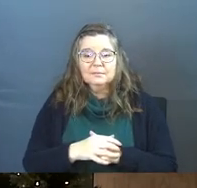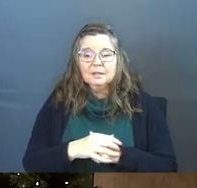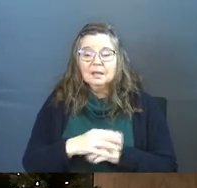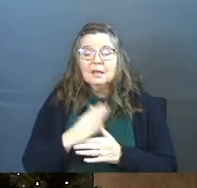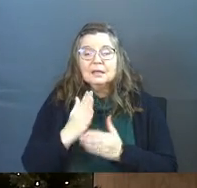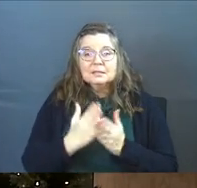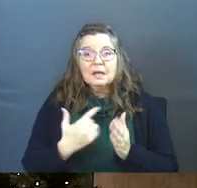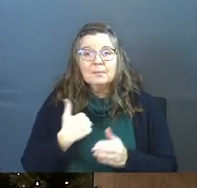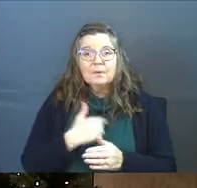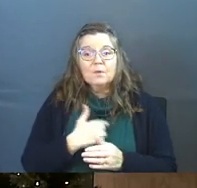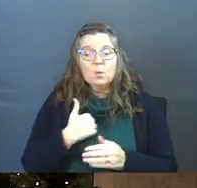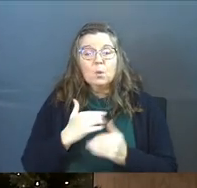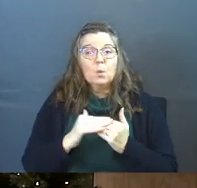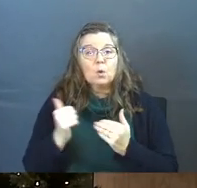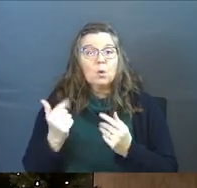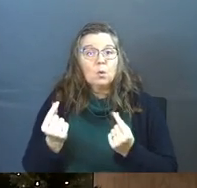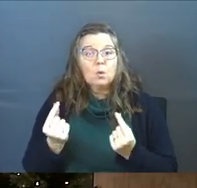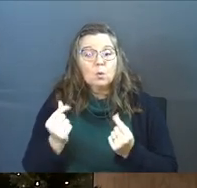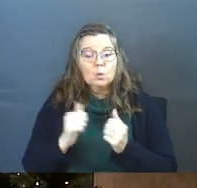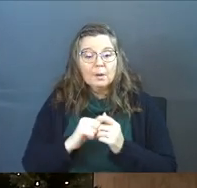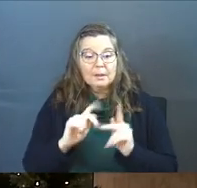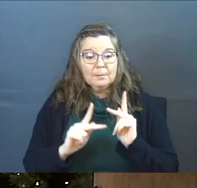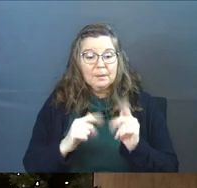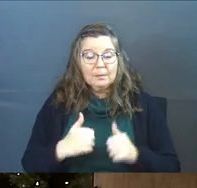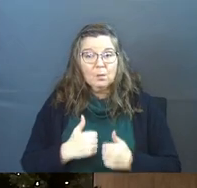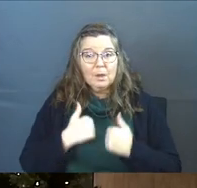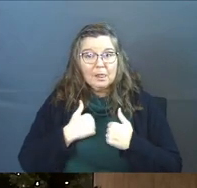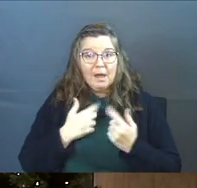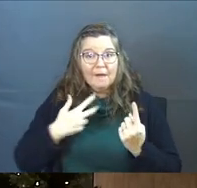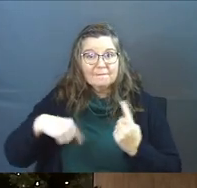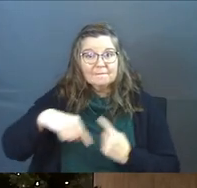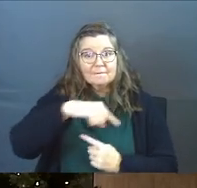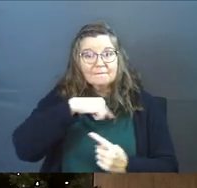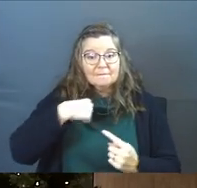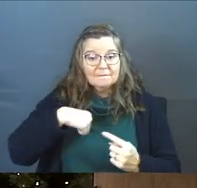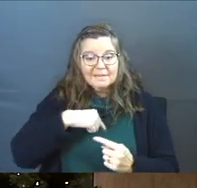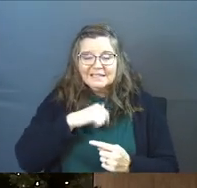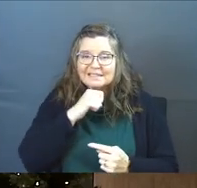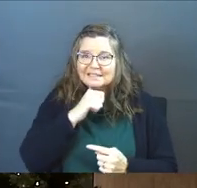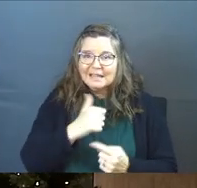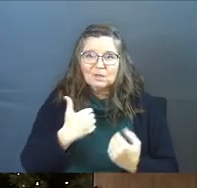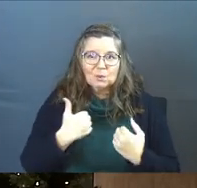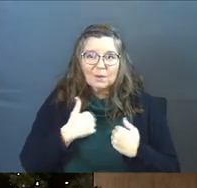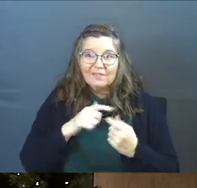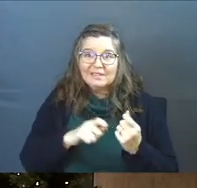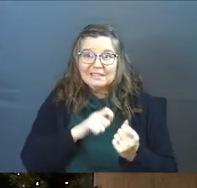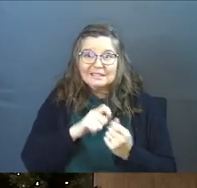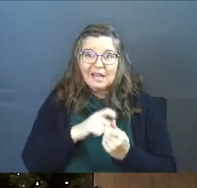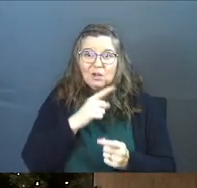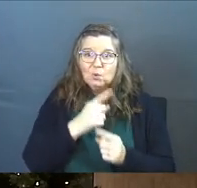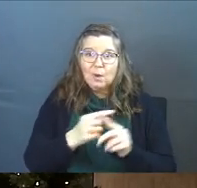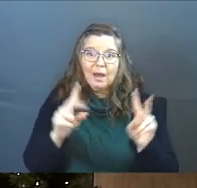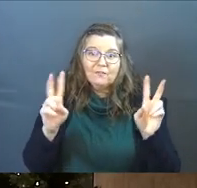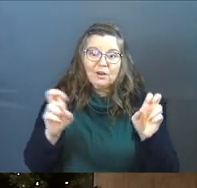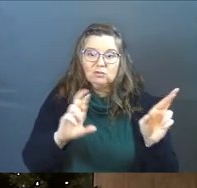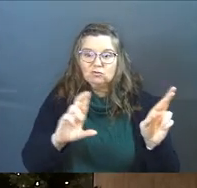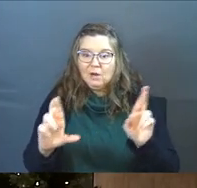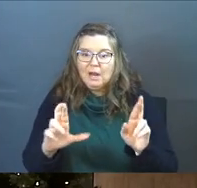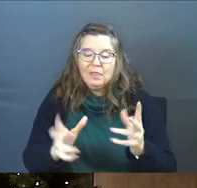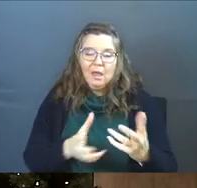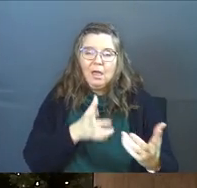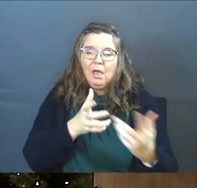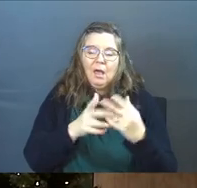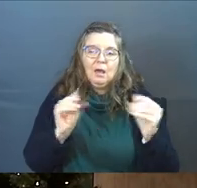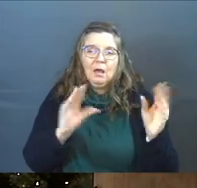And guys, some of us, what we're called to with the people that we love the most is not to have the exact right phrase that will